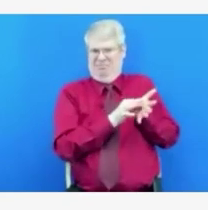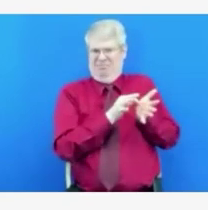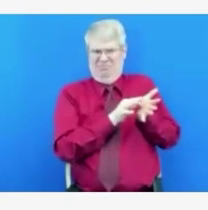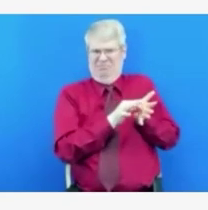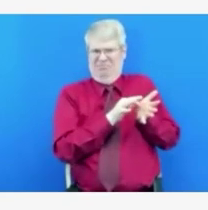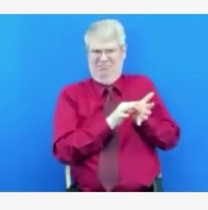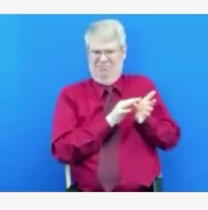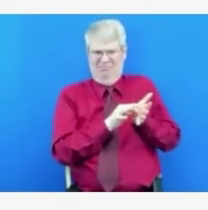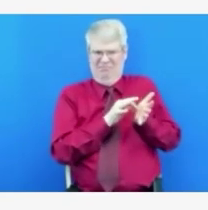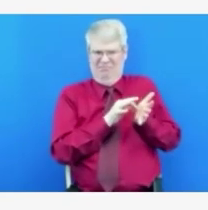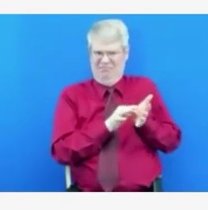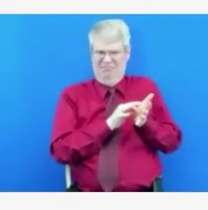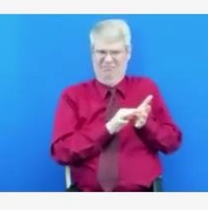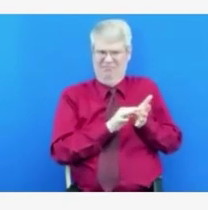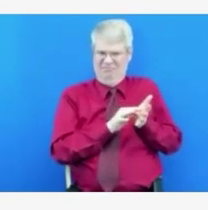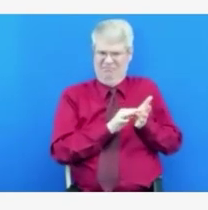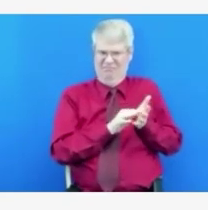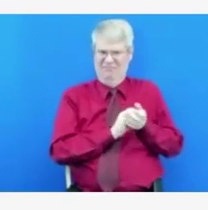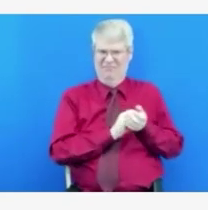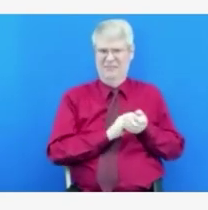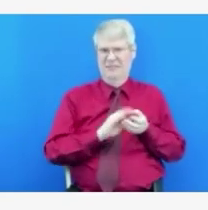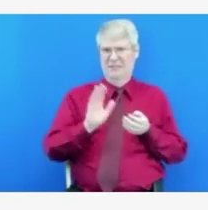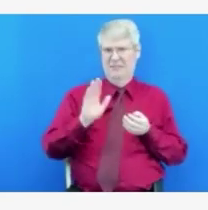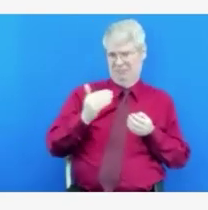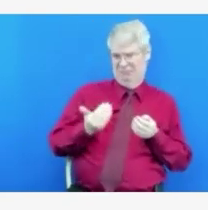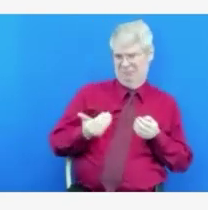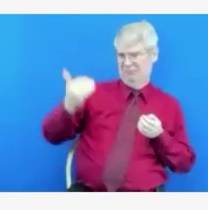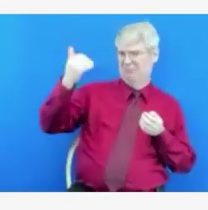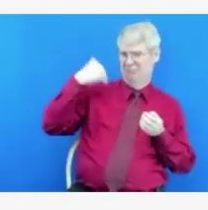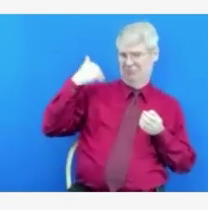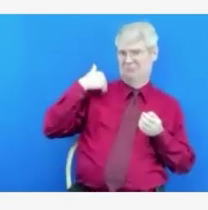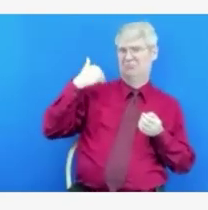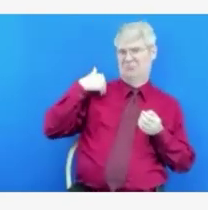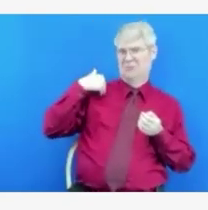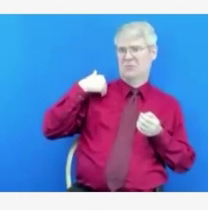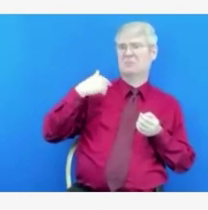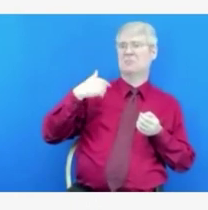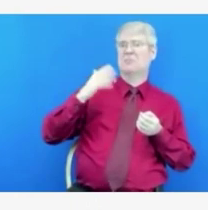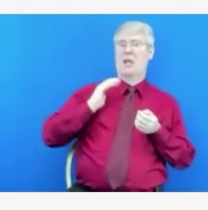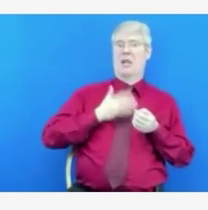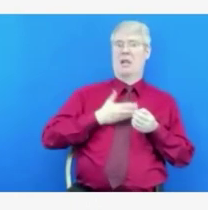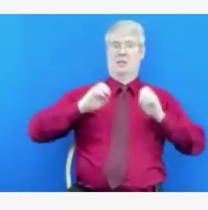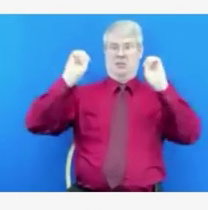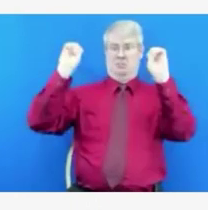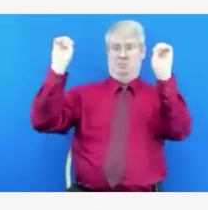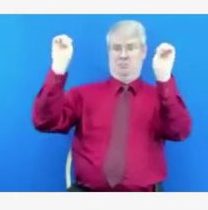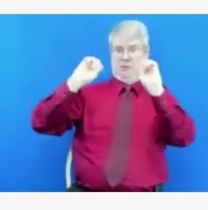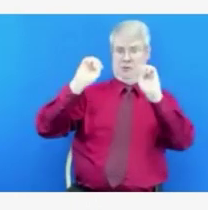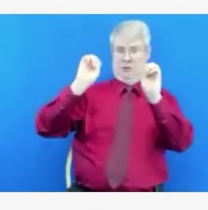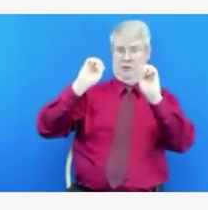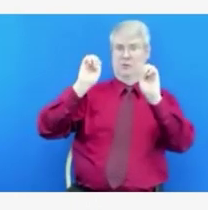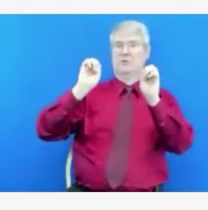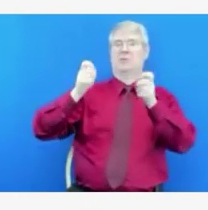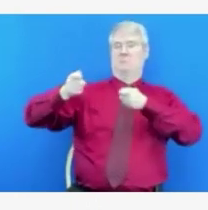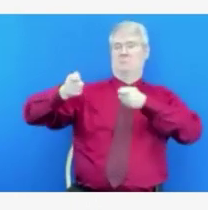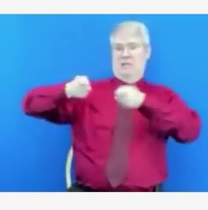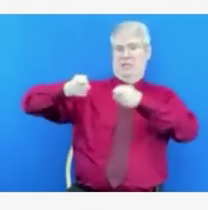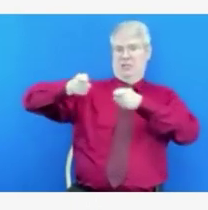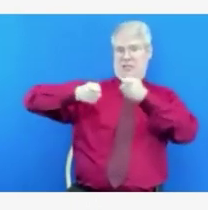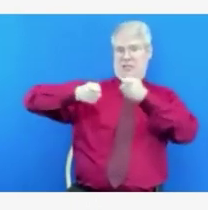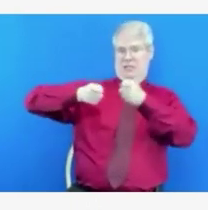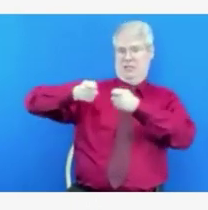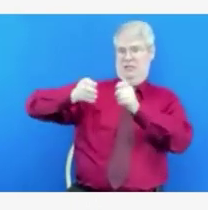Through our emergency support functions through Idaho Office of Emergency Management, we can support hospitals